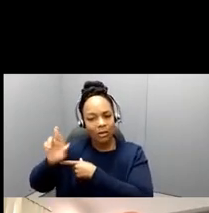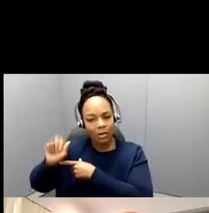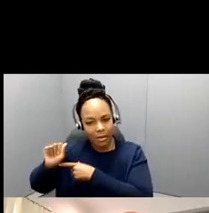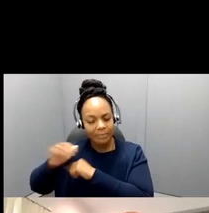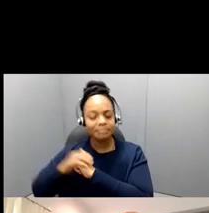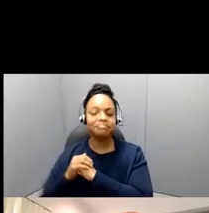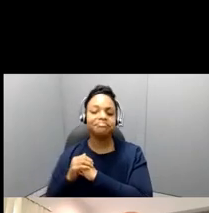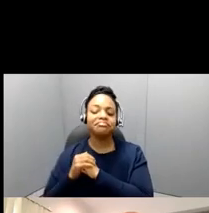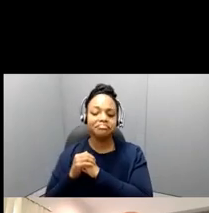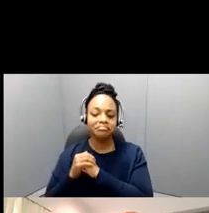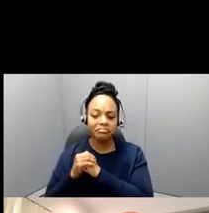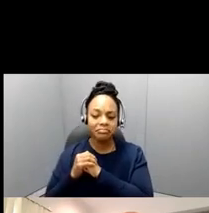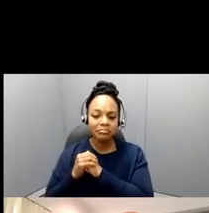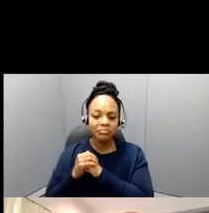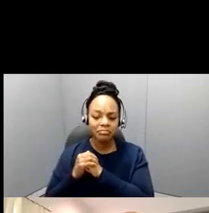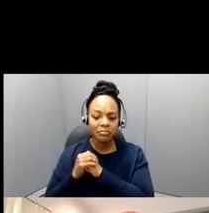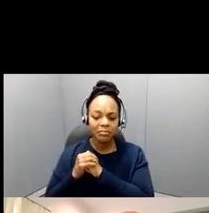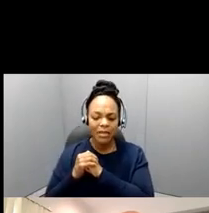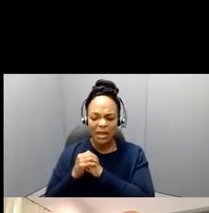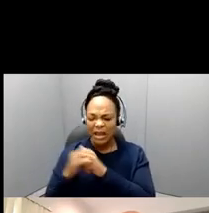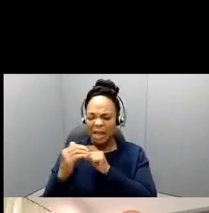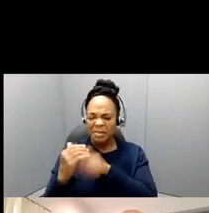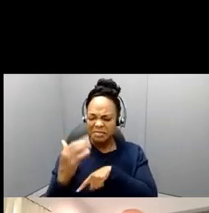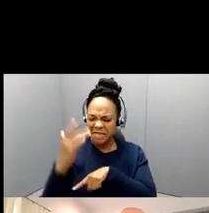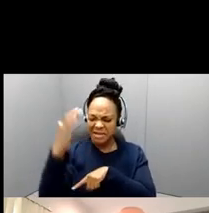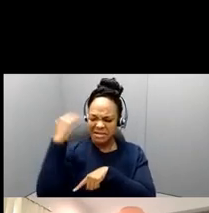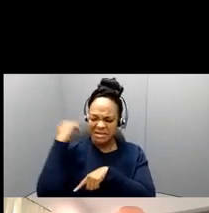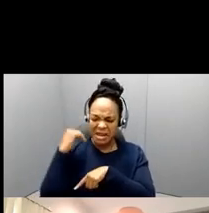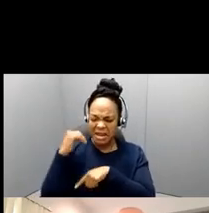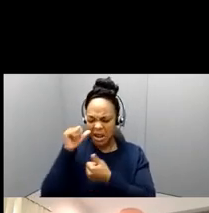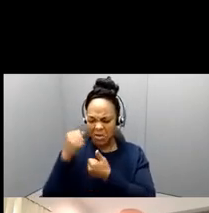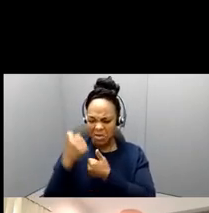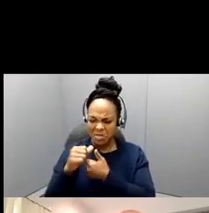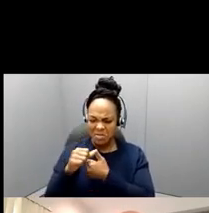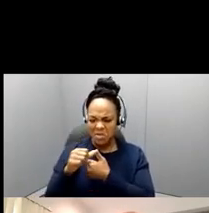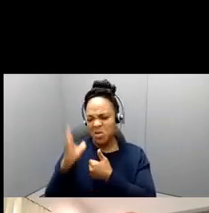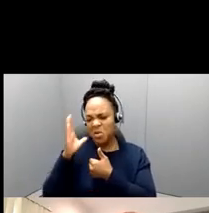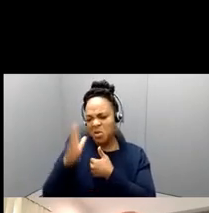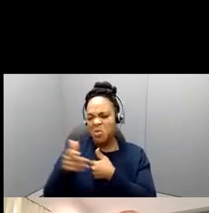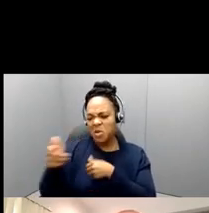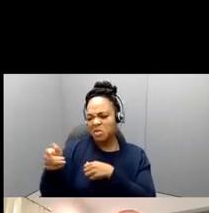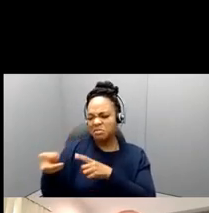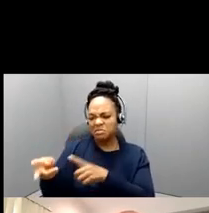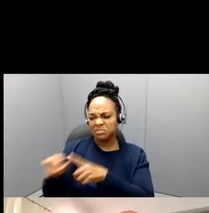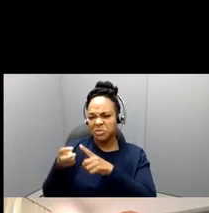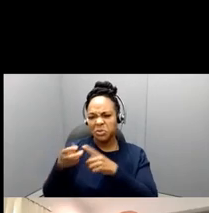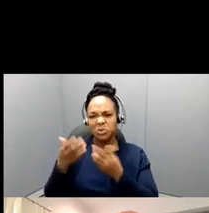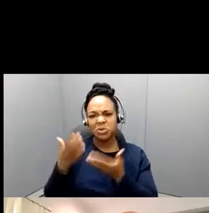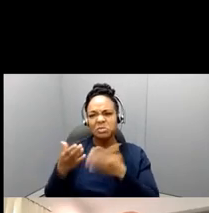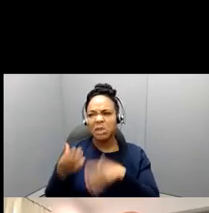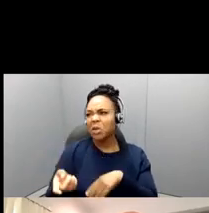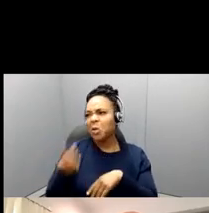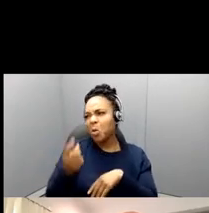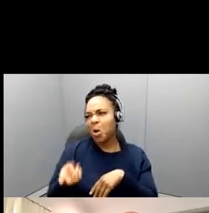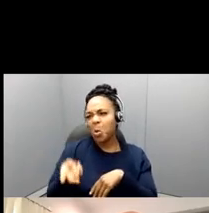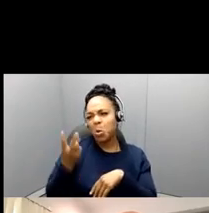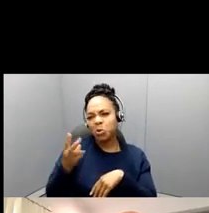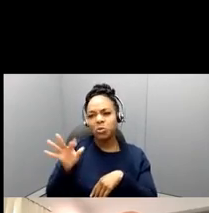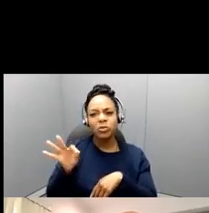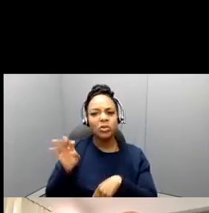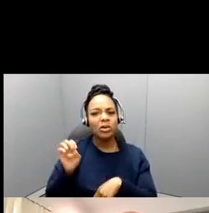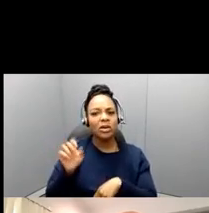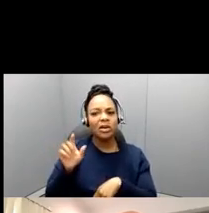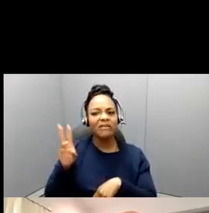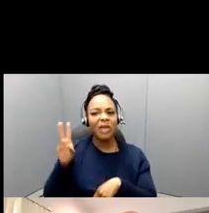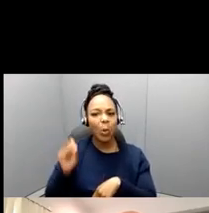we would have maybe one or two fellows that would be around, that would have this fellowship for a year. And there would, there would